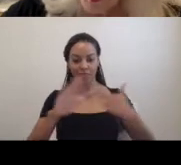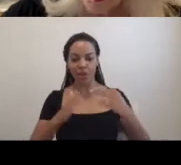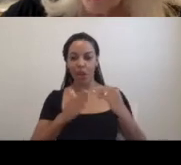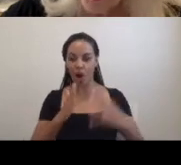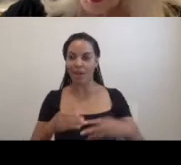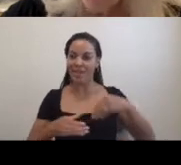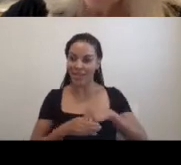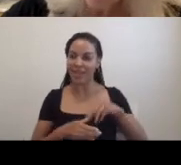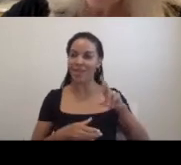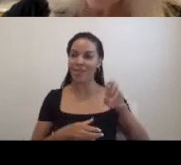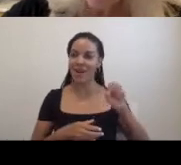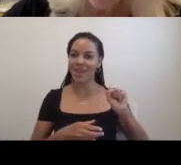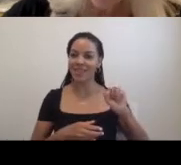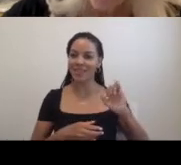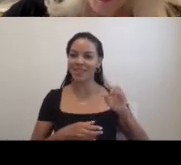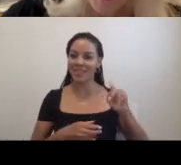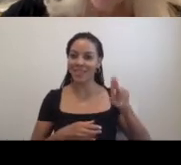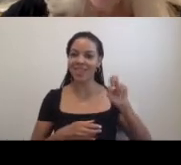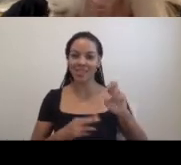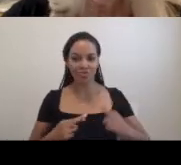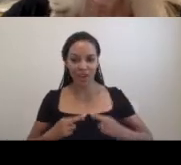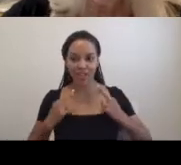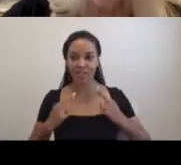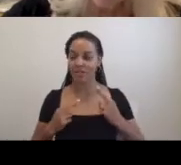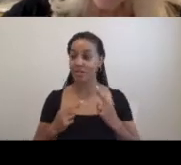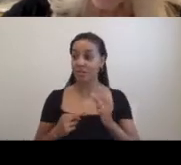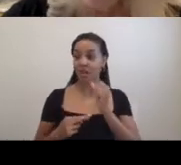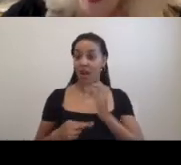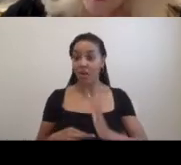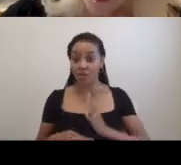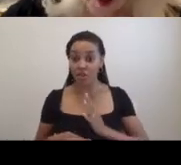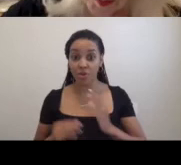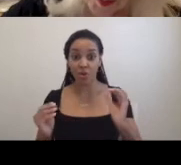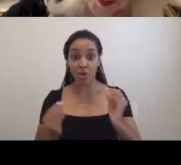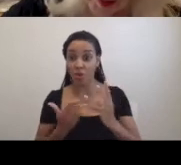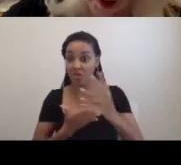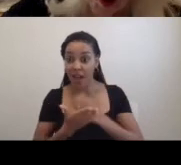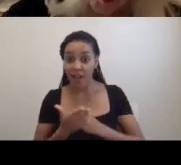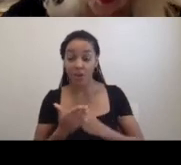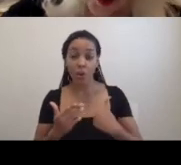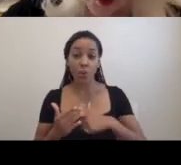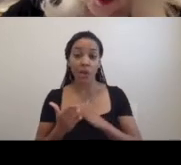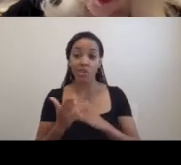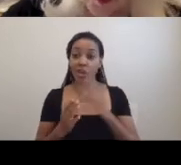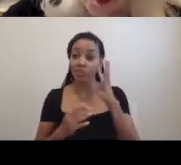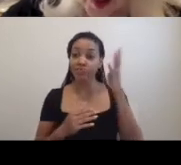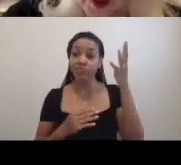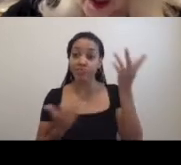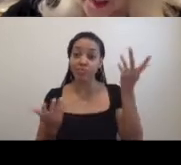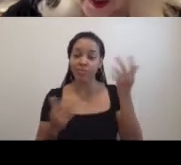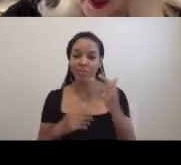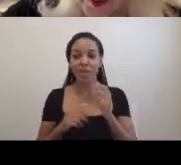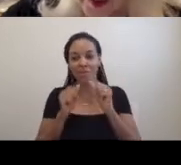and unsalaried. We made it up. We made it up. Blessedly, this